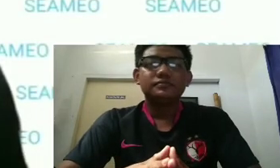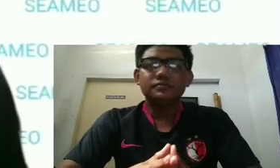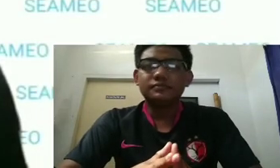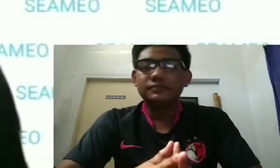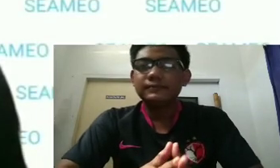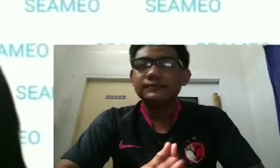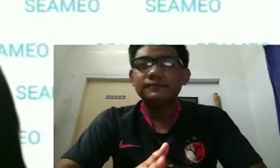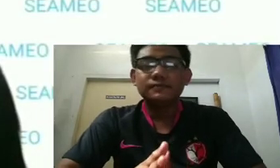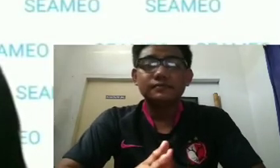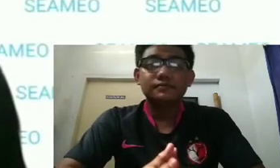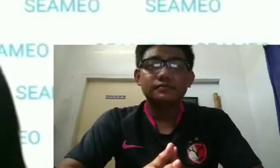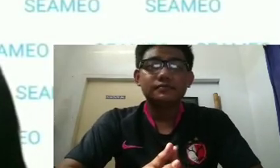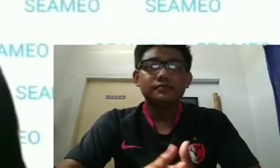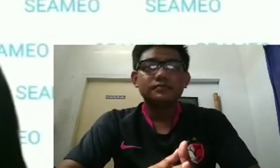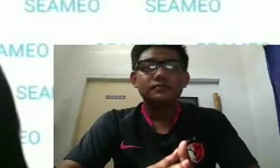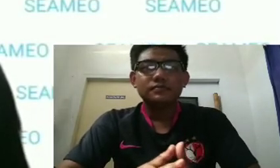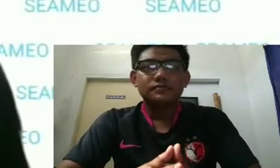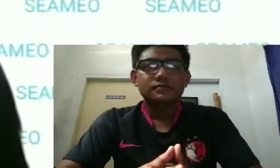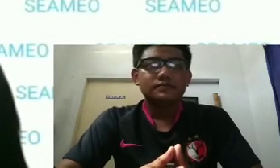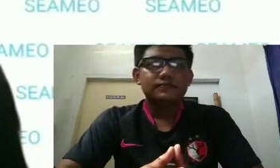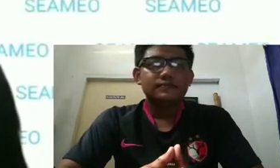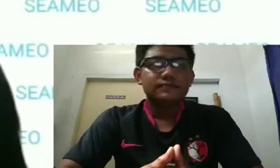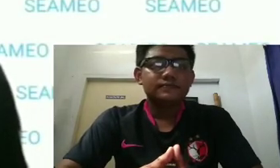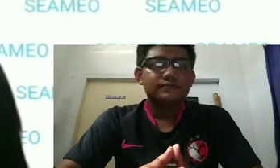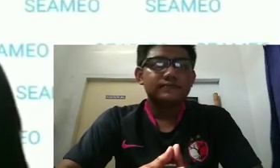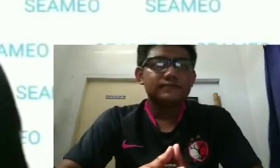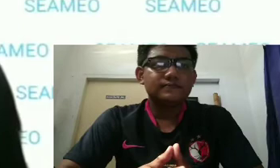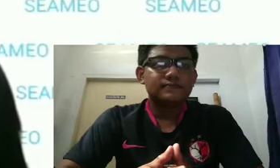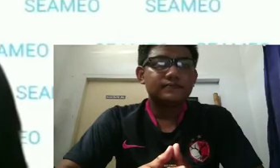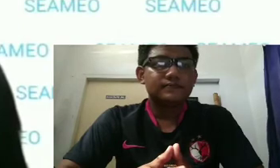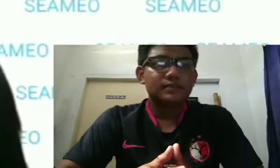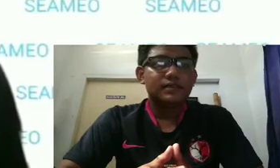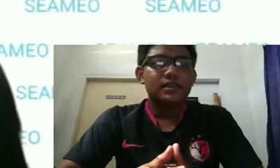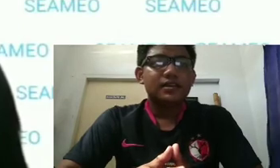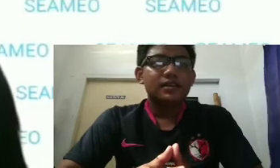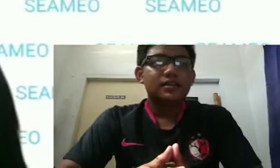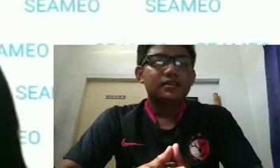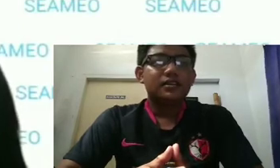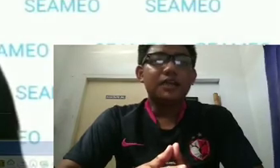new solutions of teaching techniques, including those for special education,